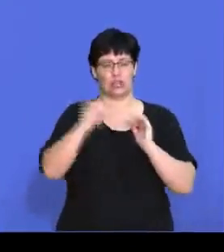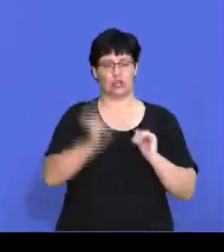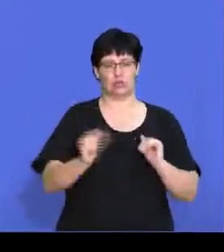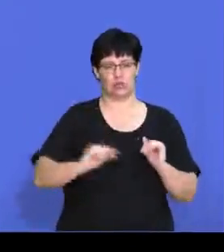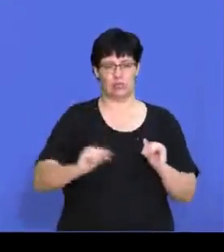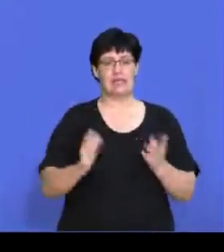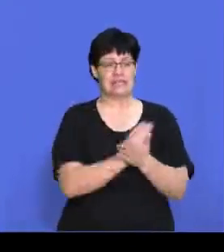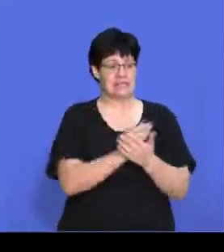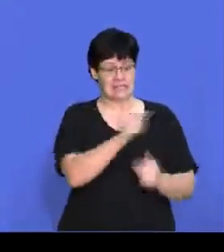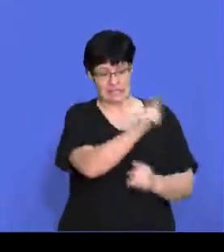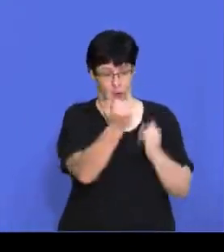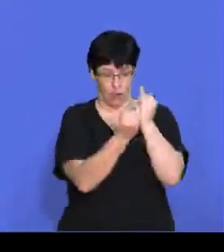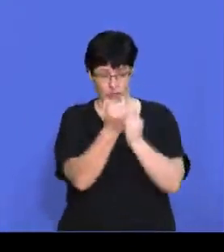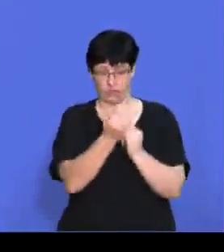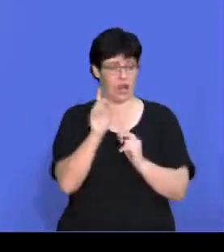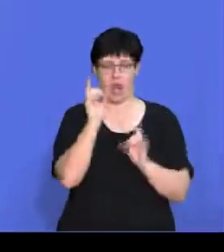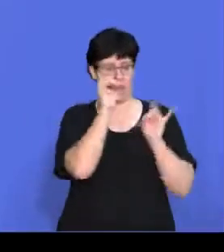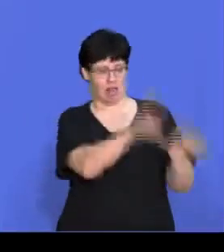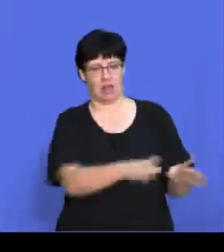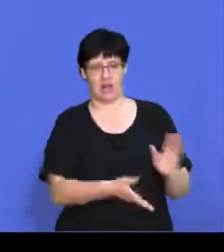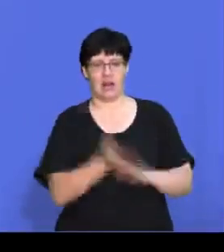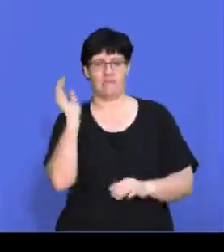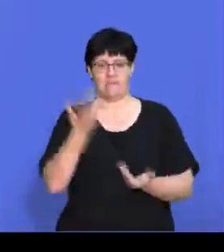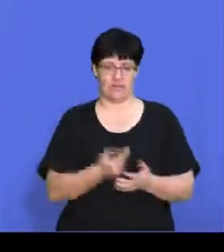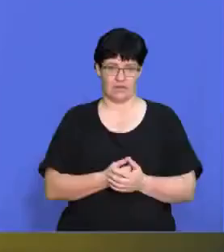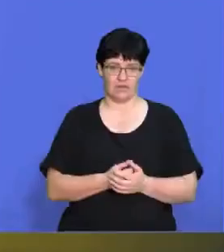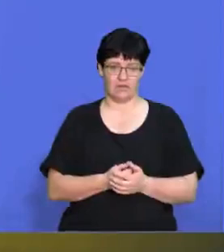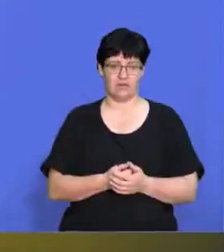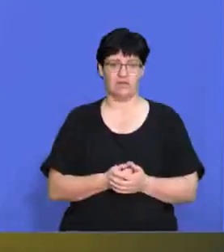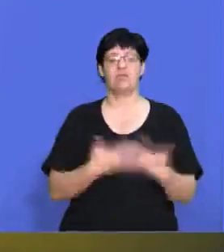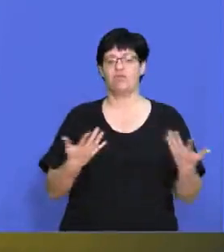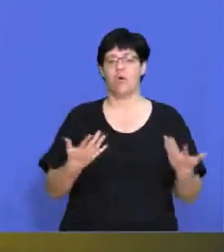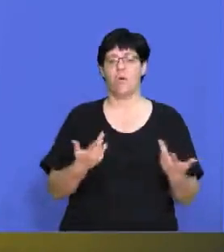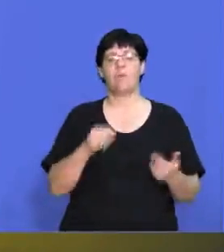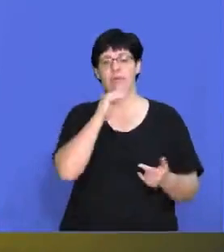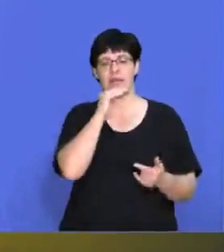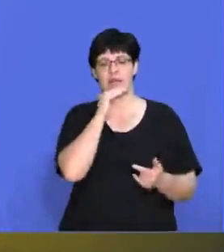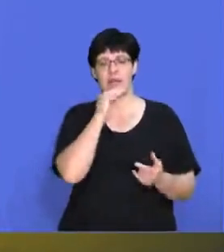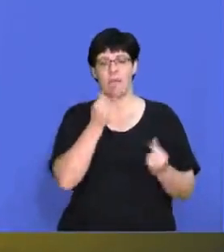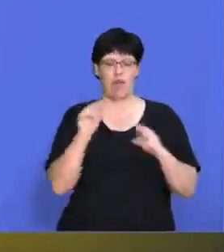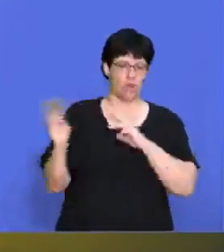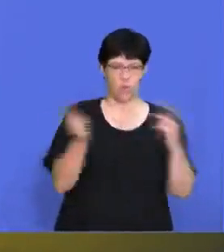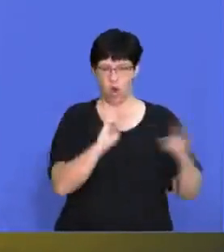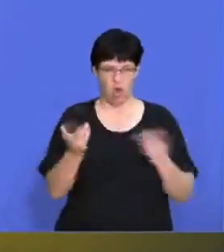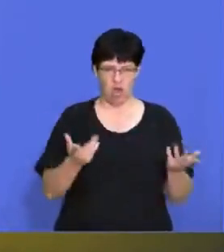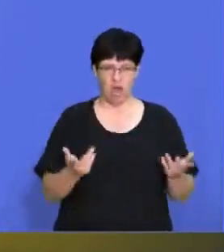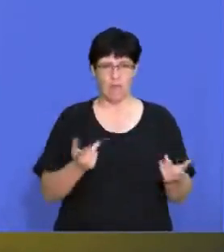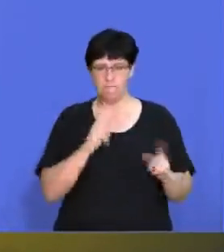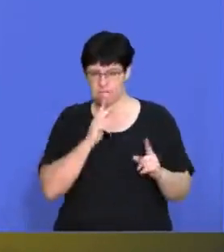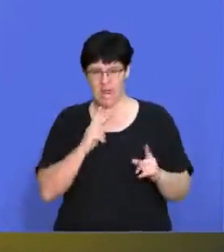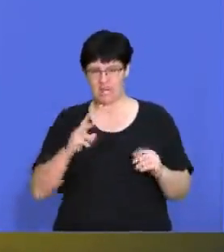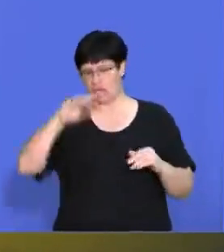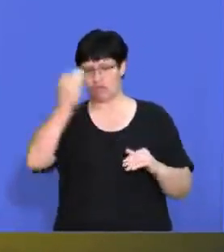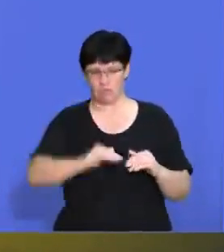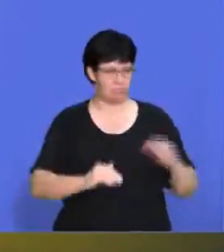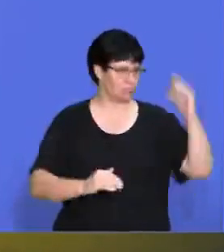or all competitors leave the market. So they can potentially go into a price war where they undercut each